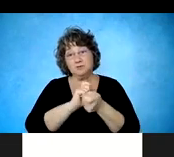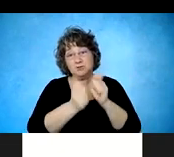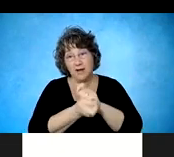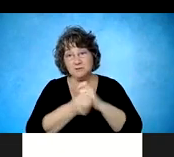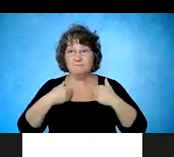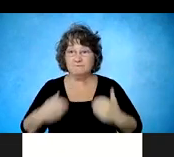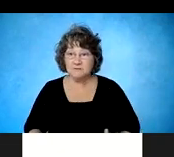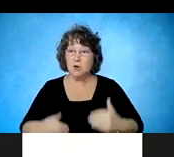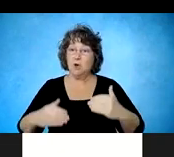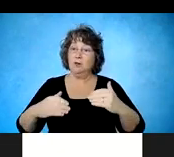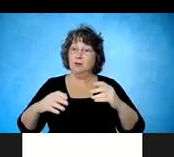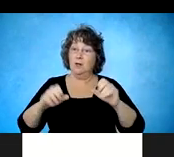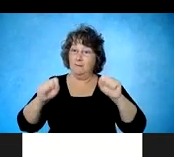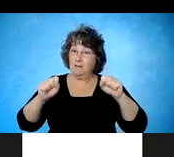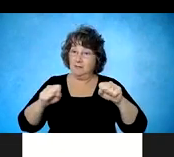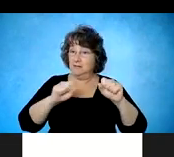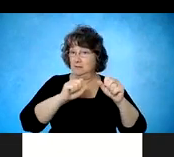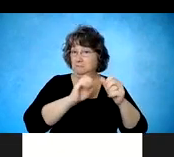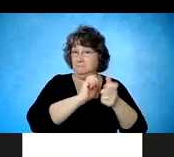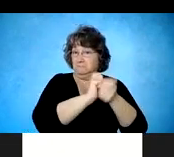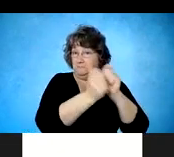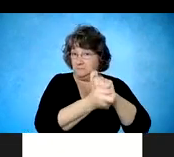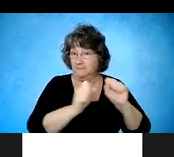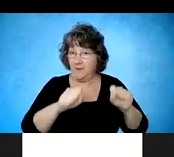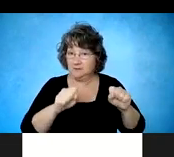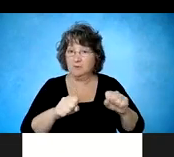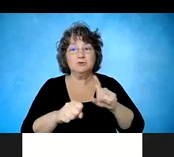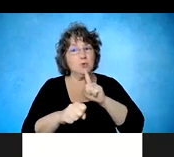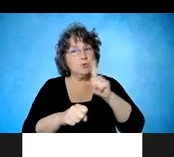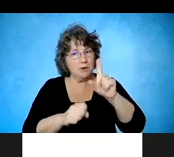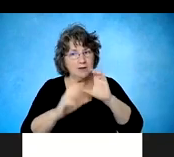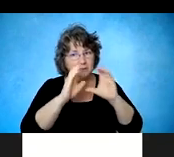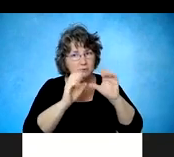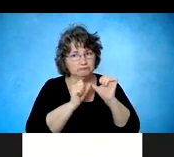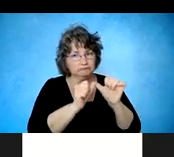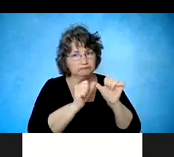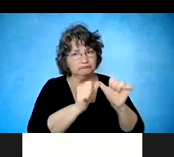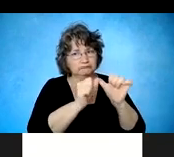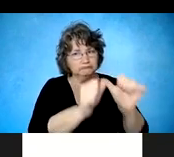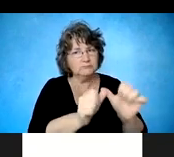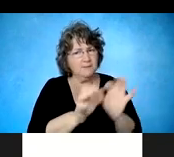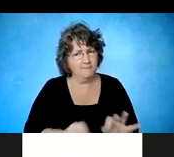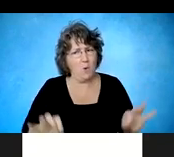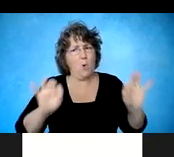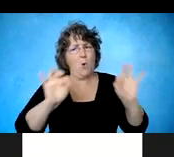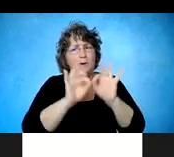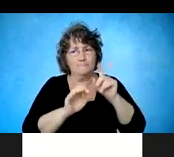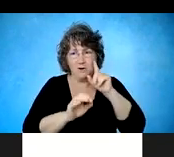constantly maintaining communication with them is important because we have to adjust our planning accordingly.